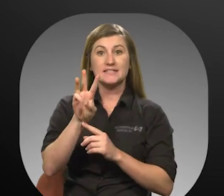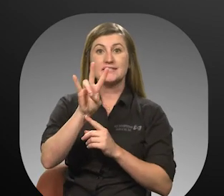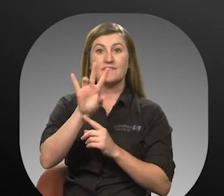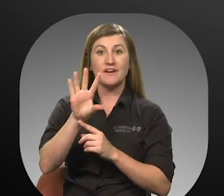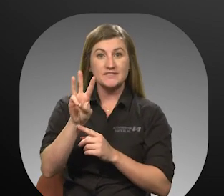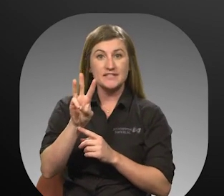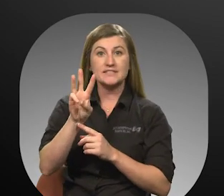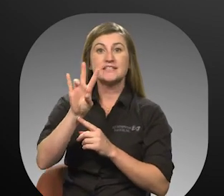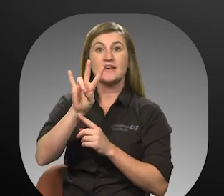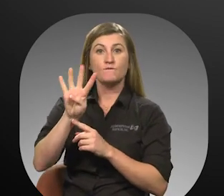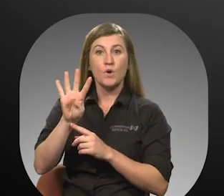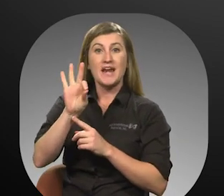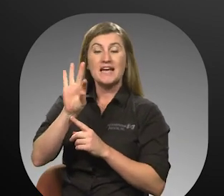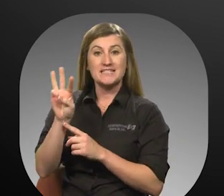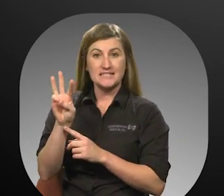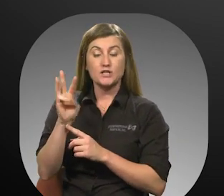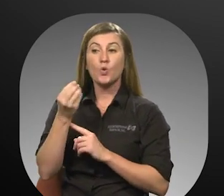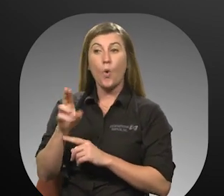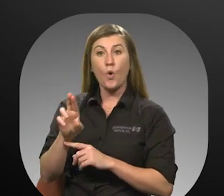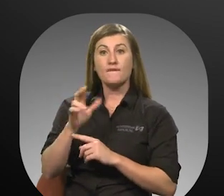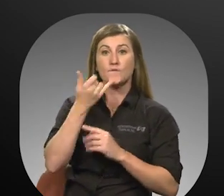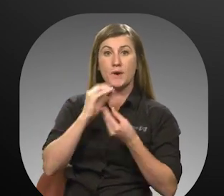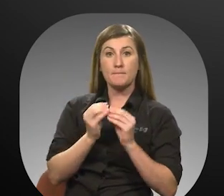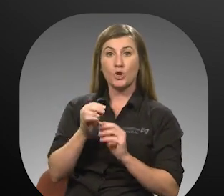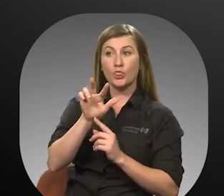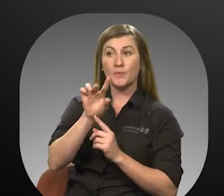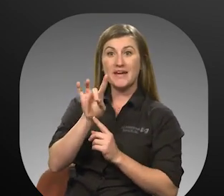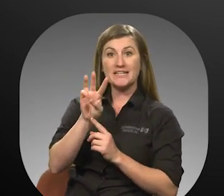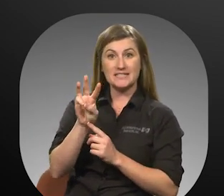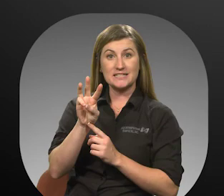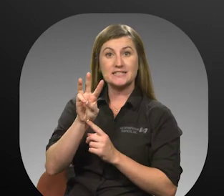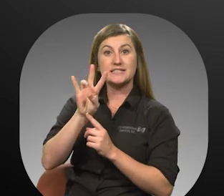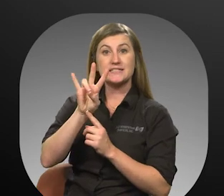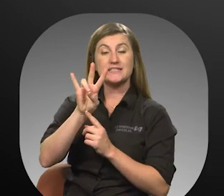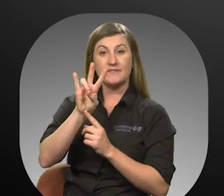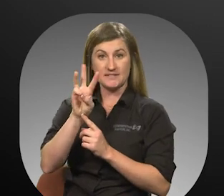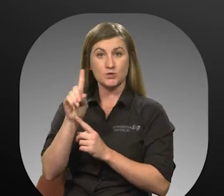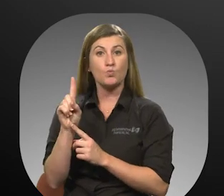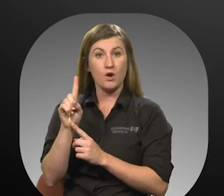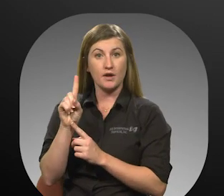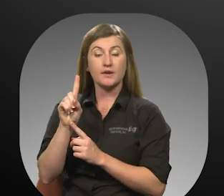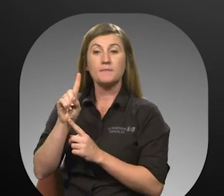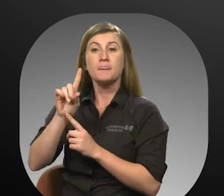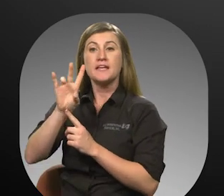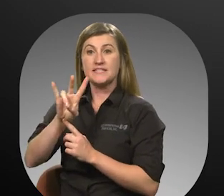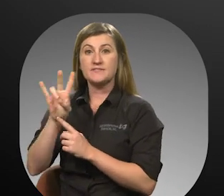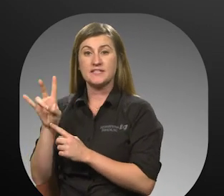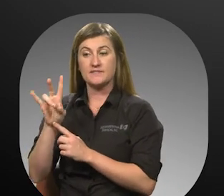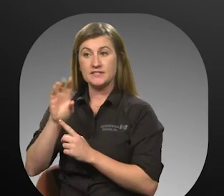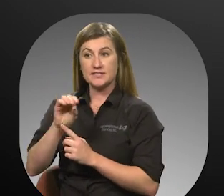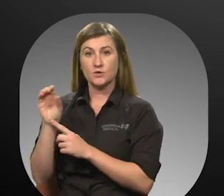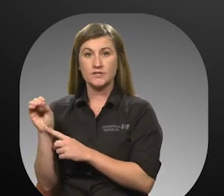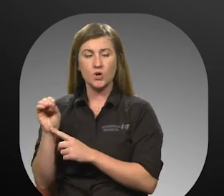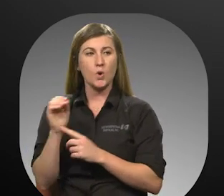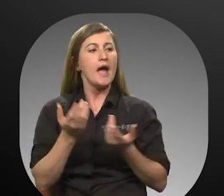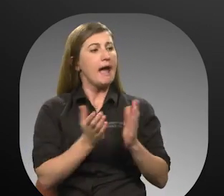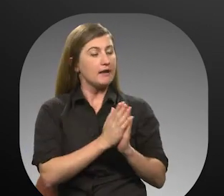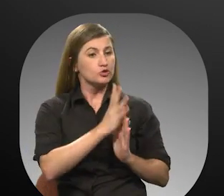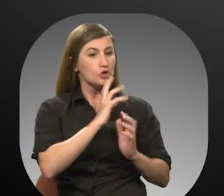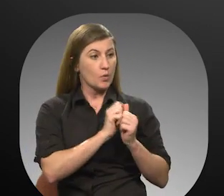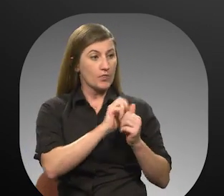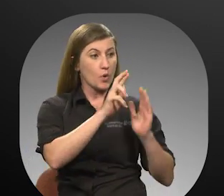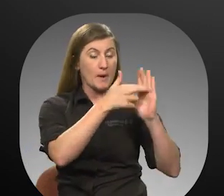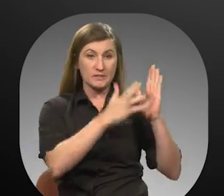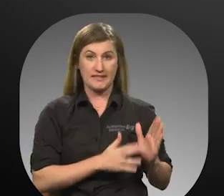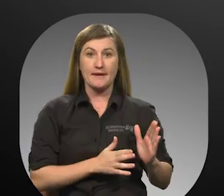-7496 or 386-761-7700 and ask to